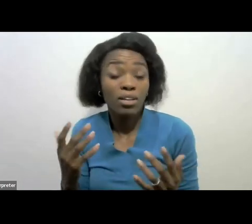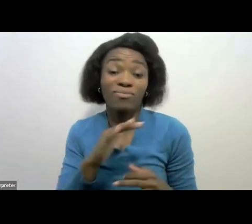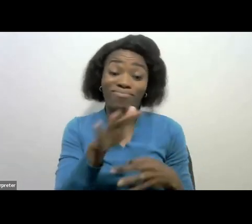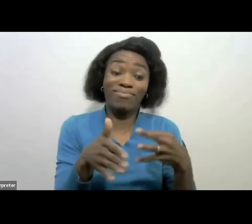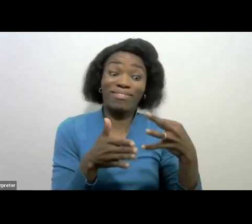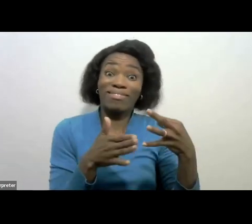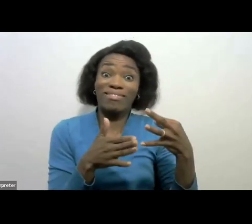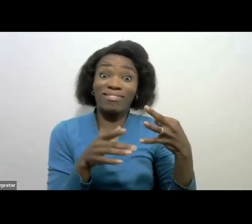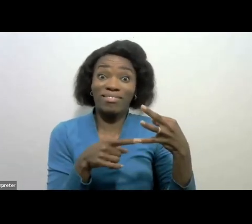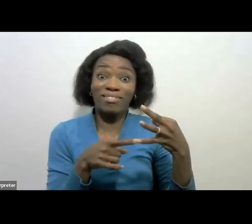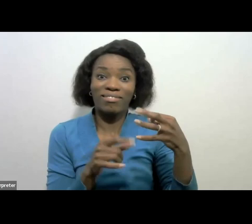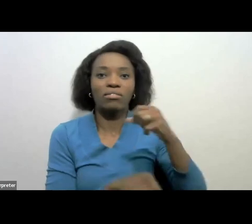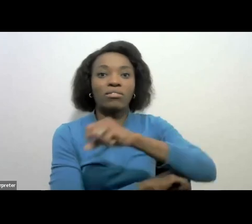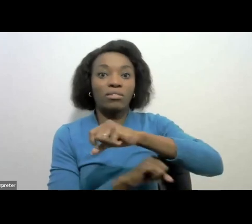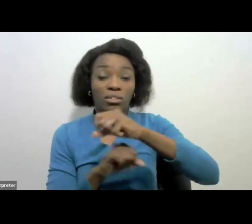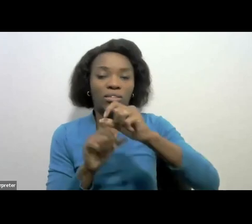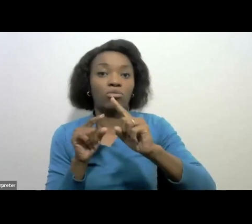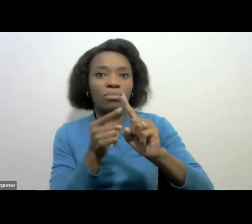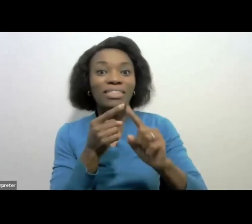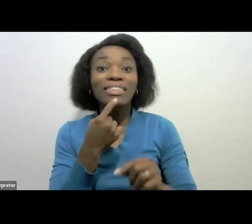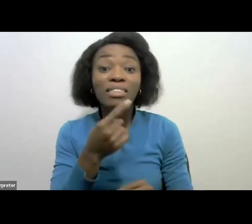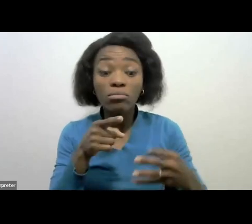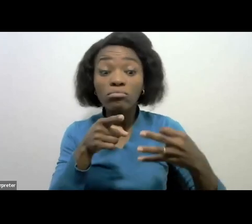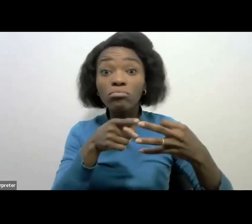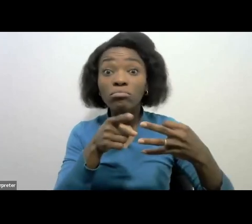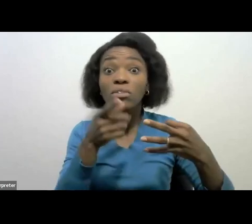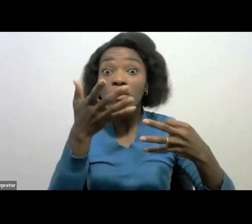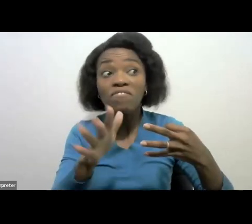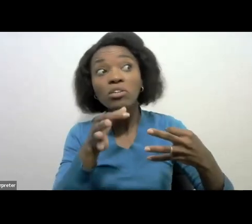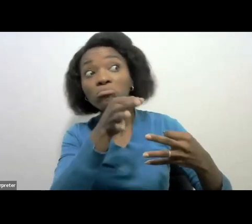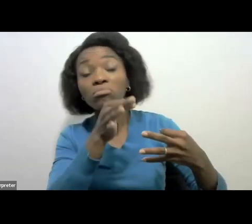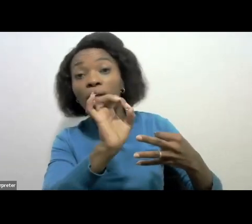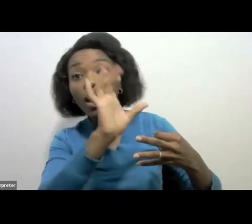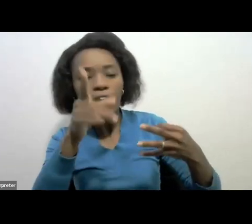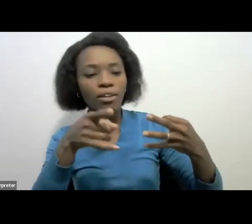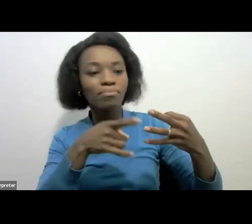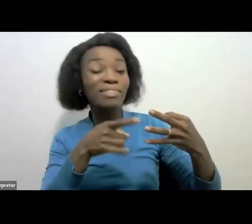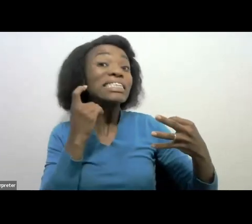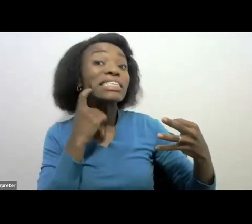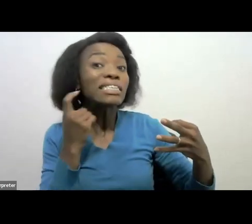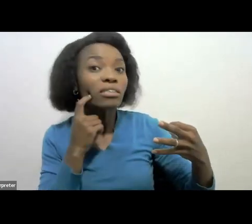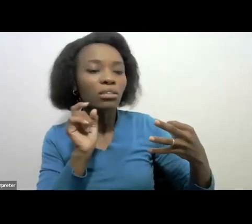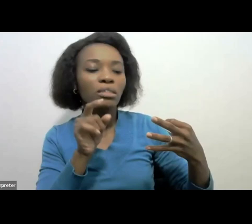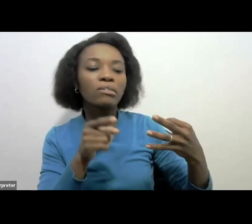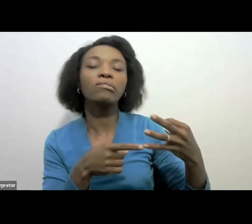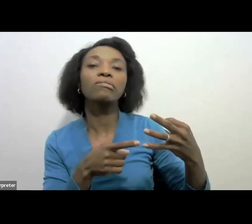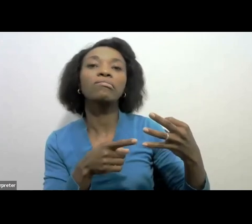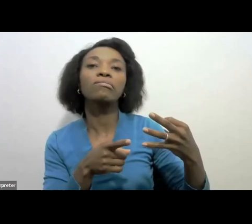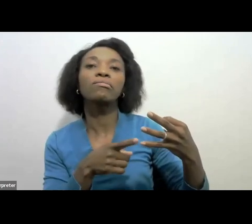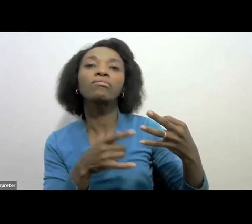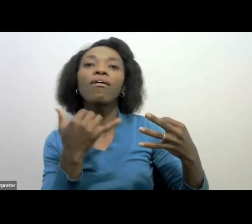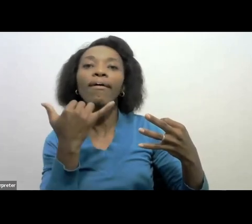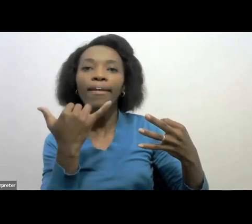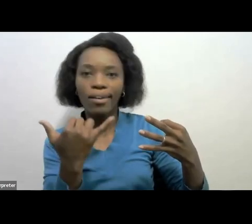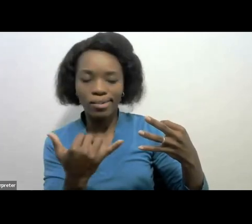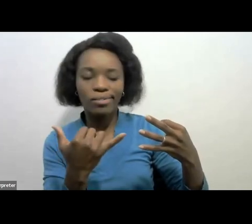saying, when we have done the two, clarity and making it easy and people are not willing, SARS is saying, then we will make it